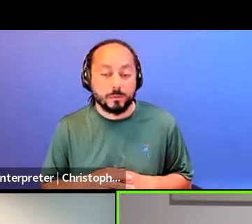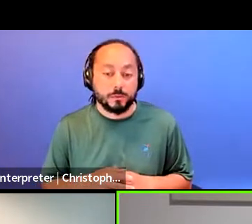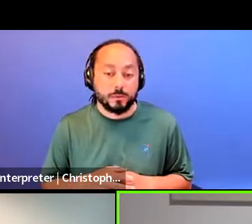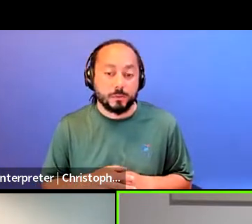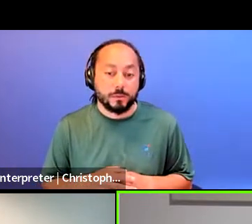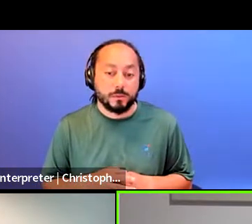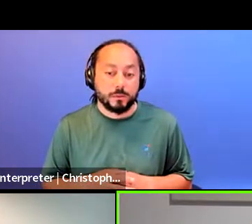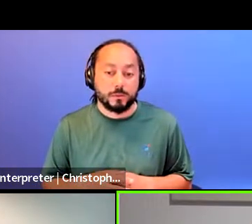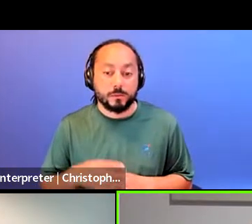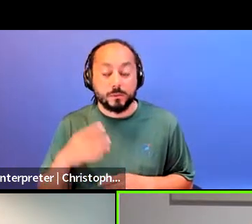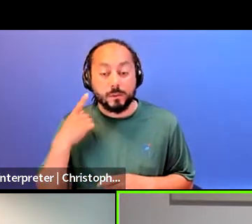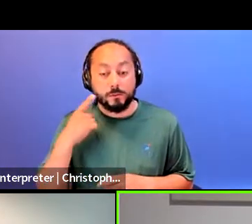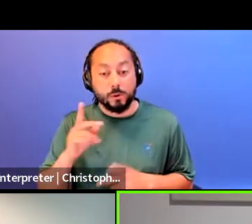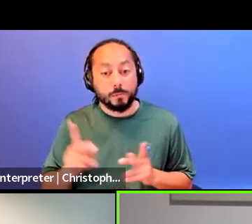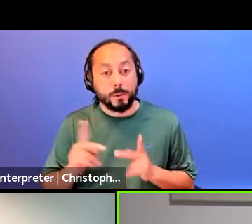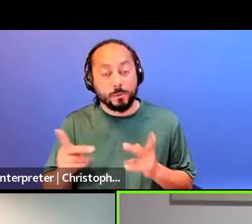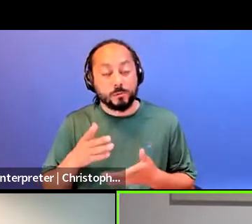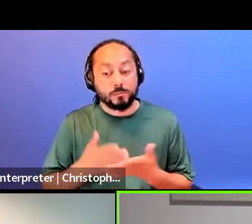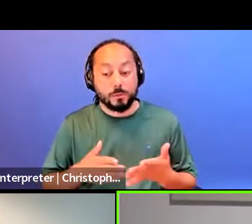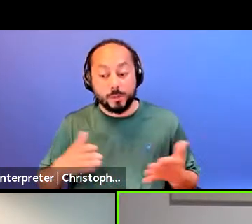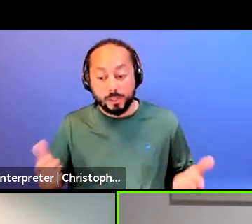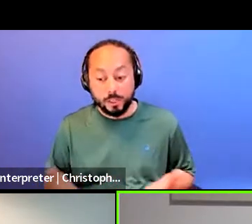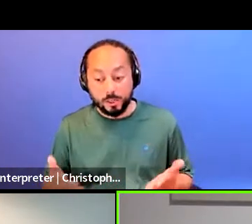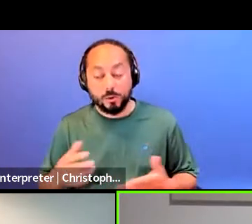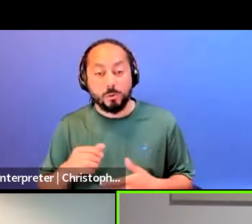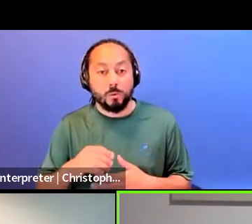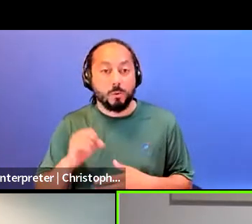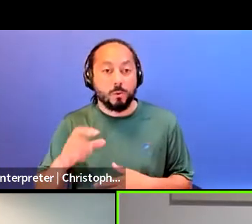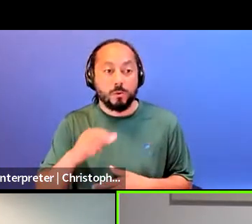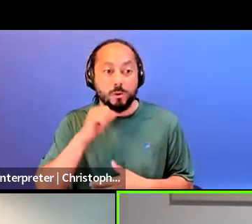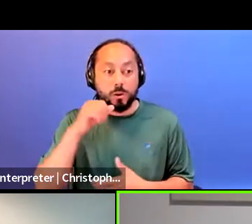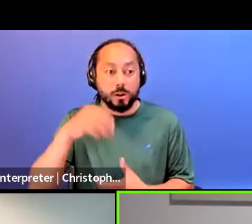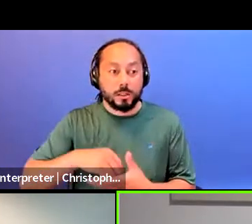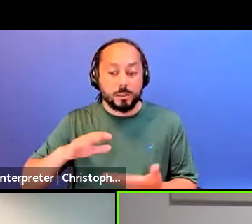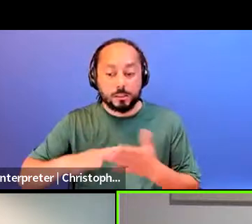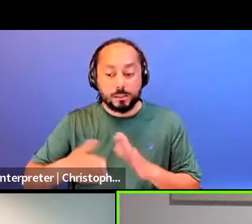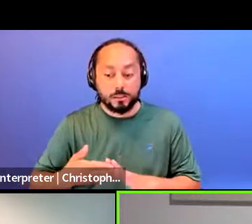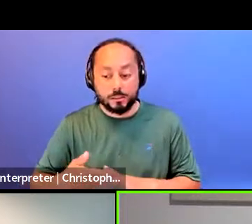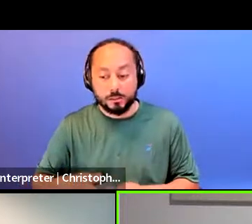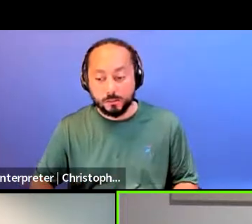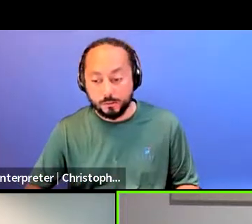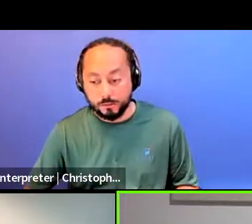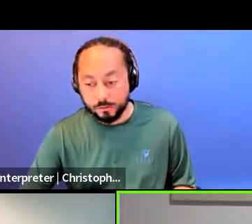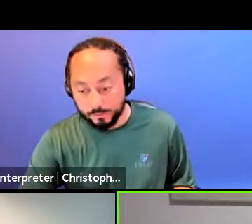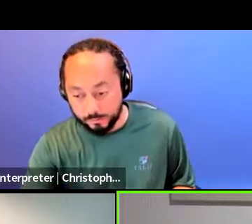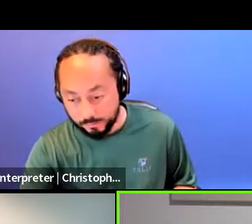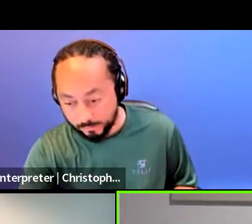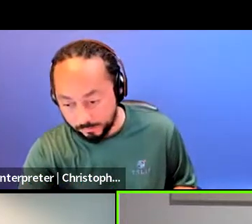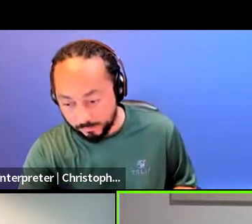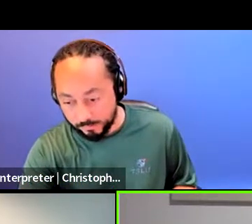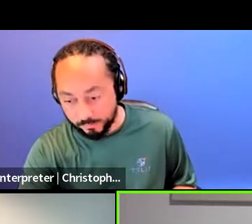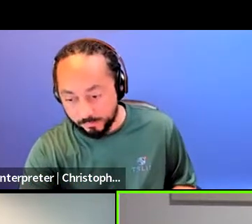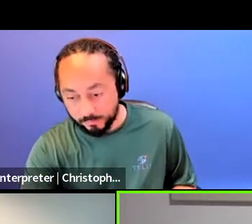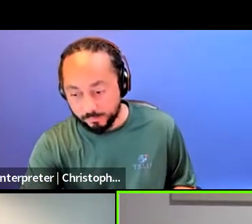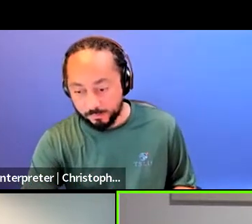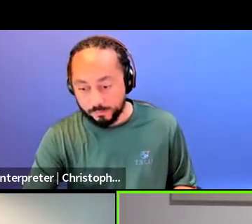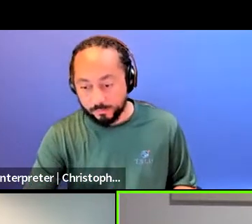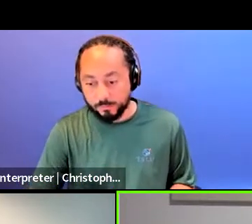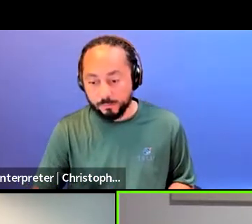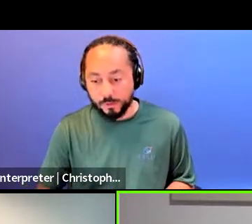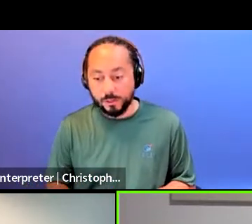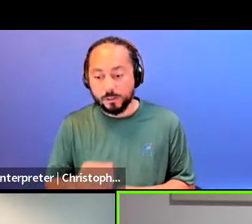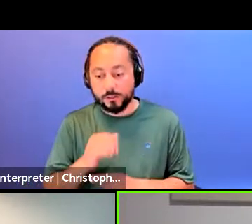our people that are potentially here or out of the city, like it, it, it doesn't factor in